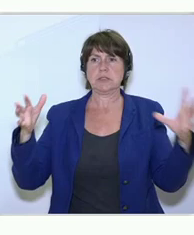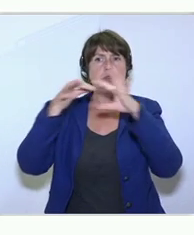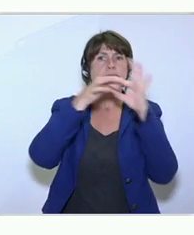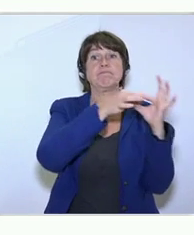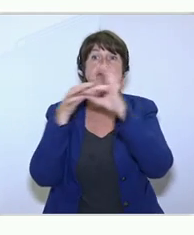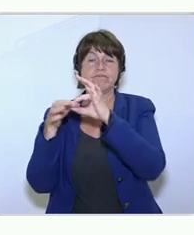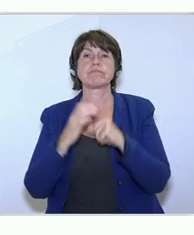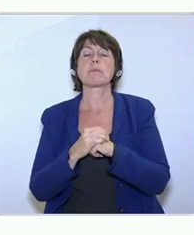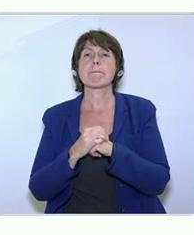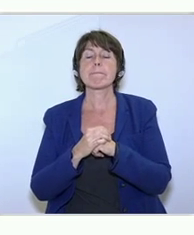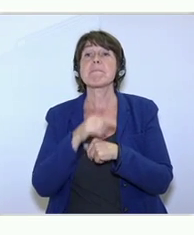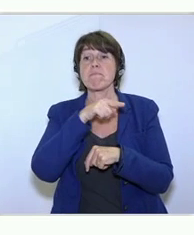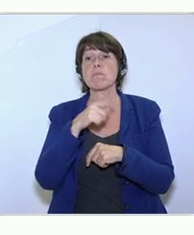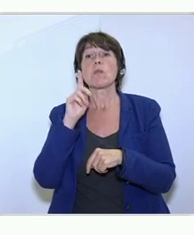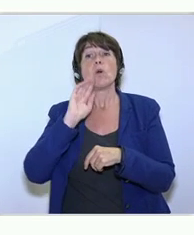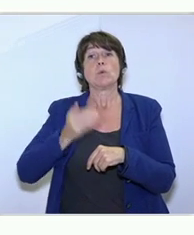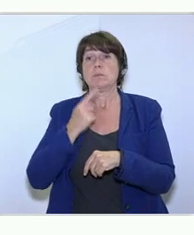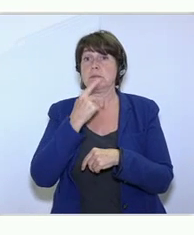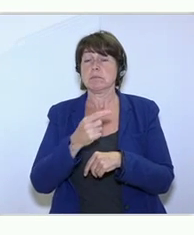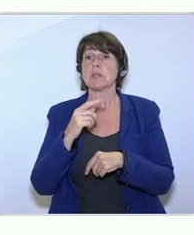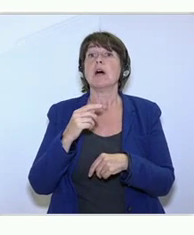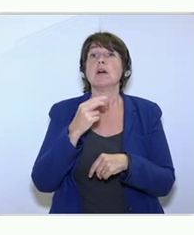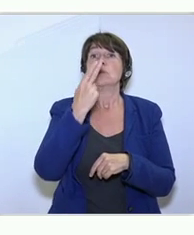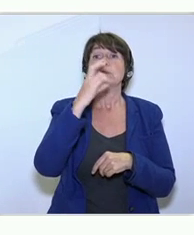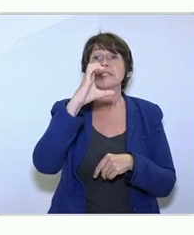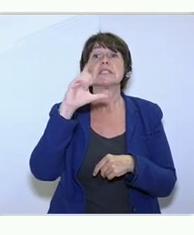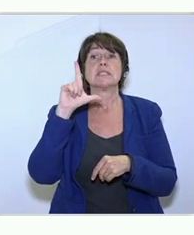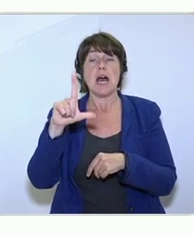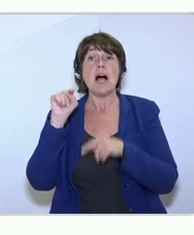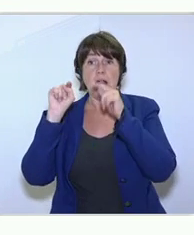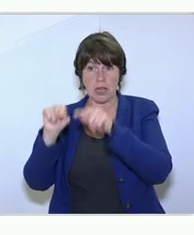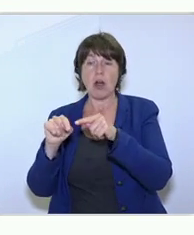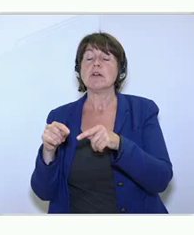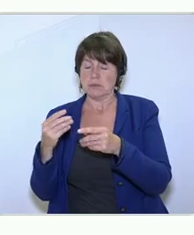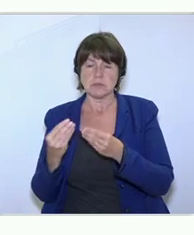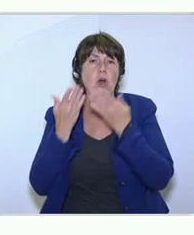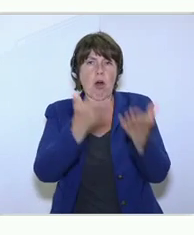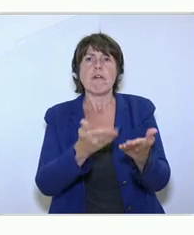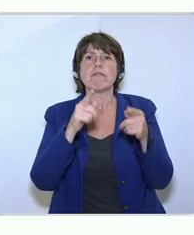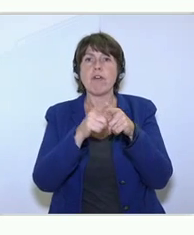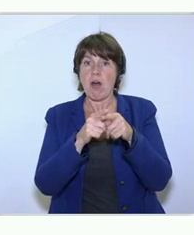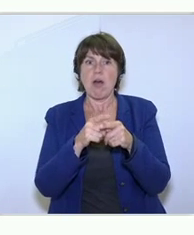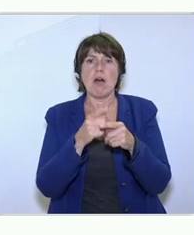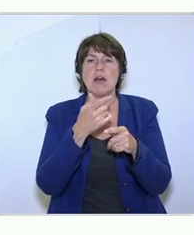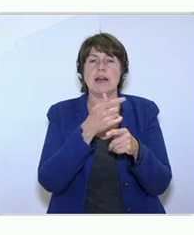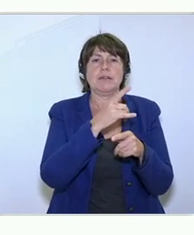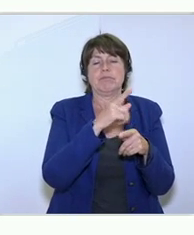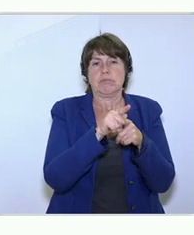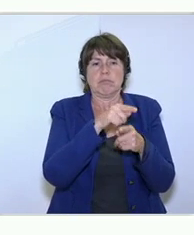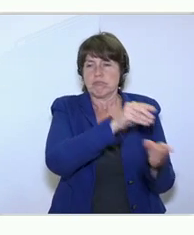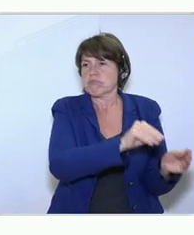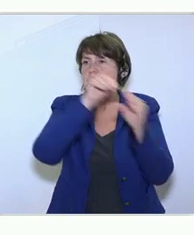University College London and we offer entrepreneurship classes to all our students. Yeah. And actually, it's